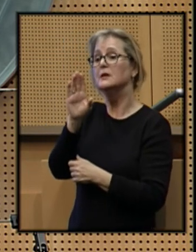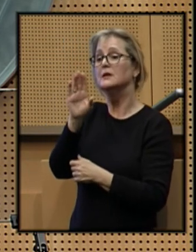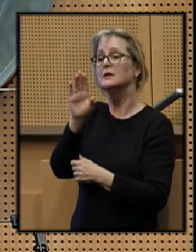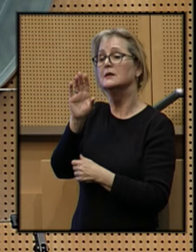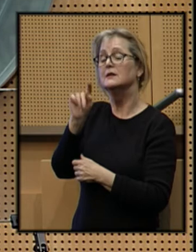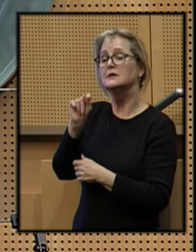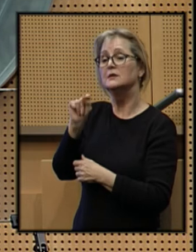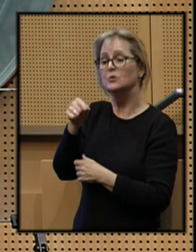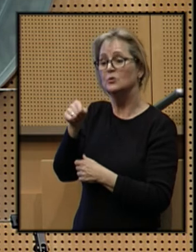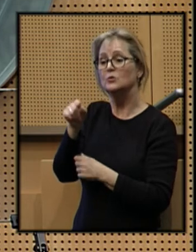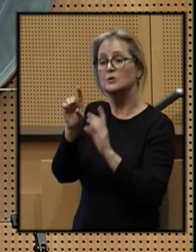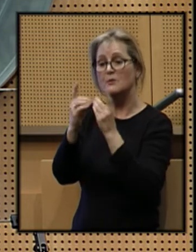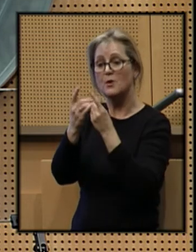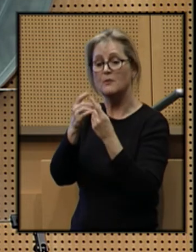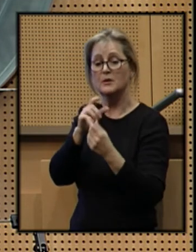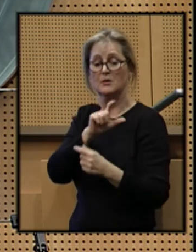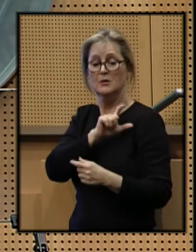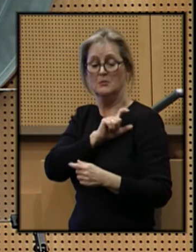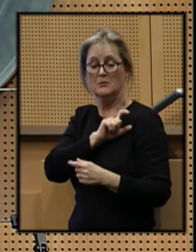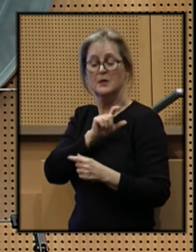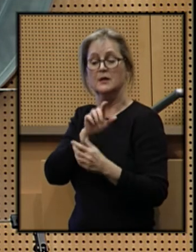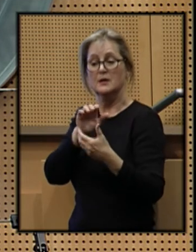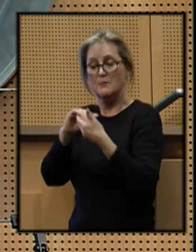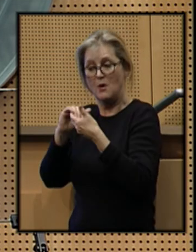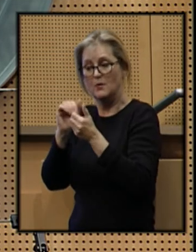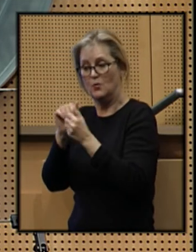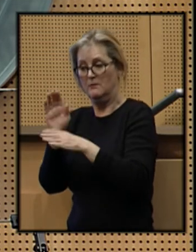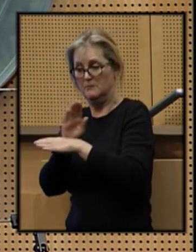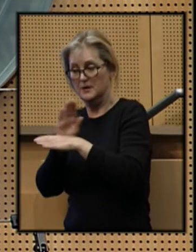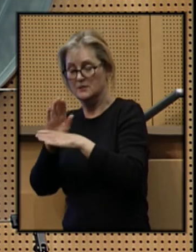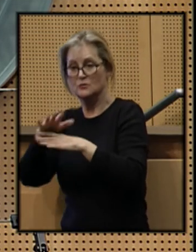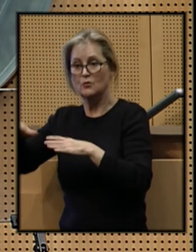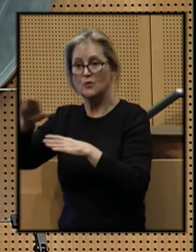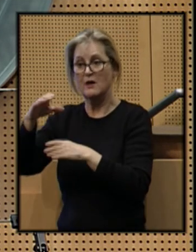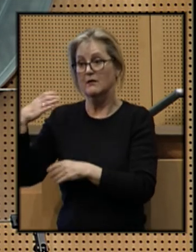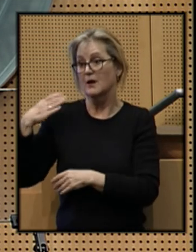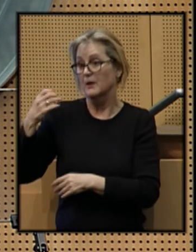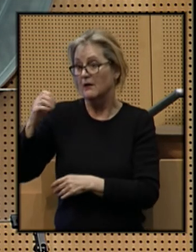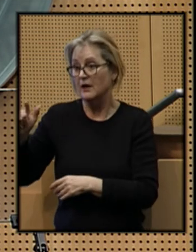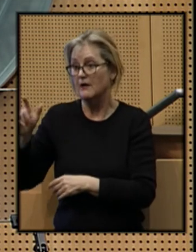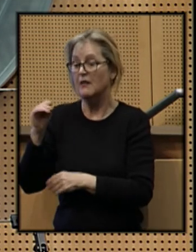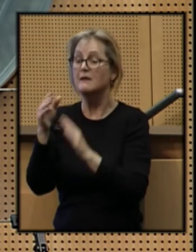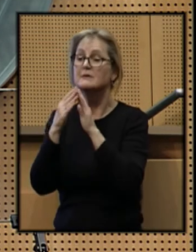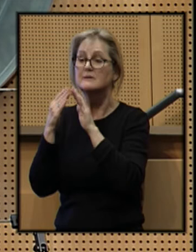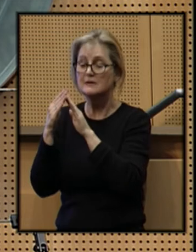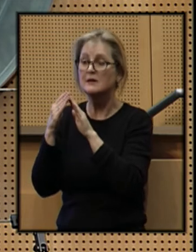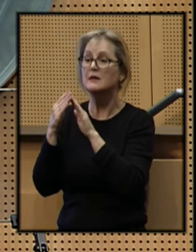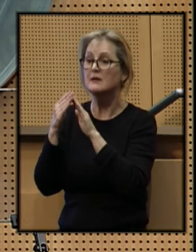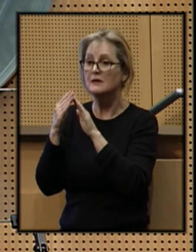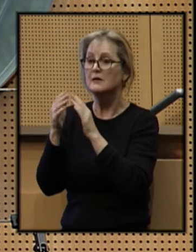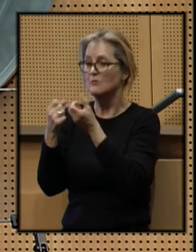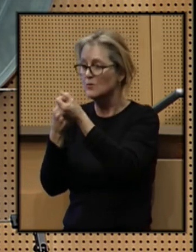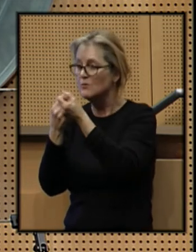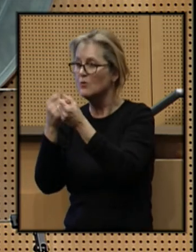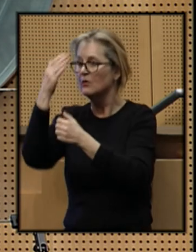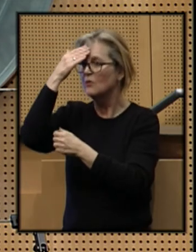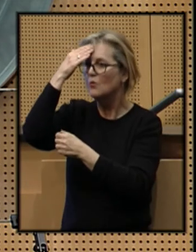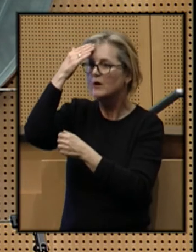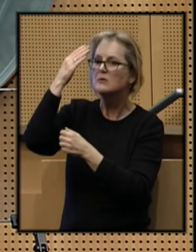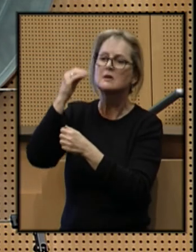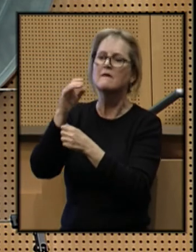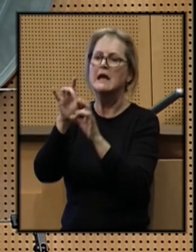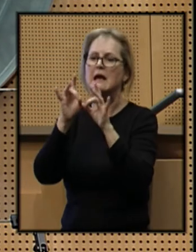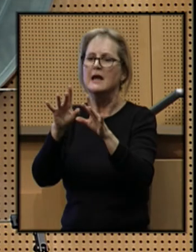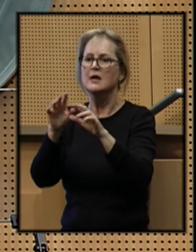The department has partnered with businesses throughout Capitol Hill and the city to promote awareness of hate